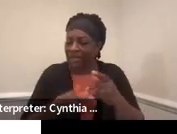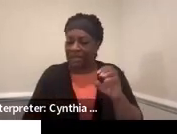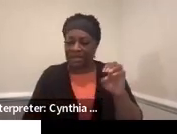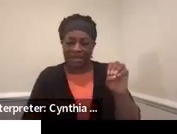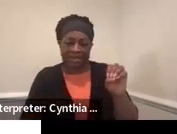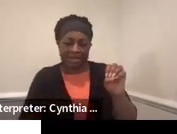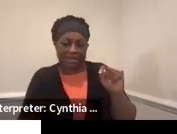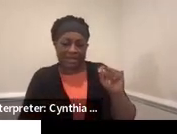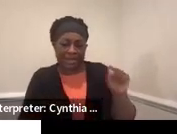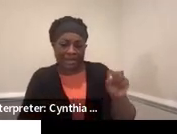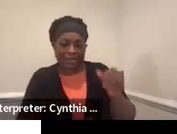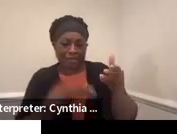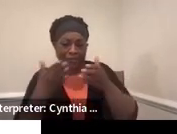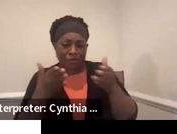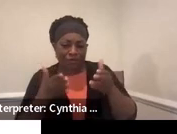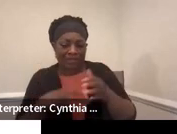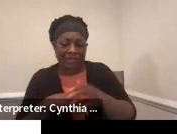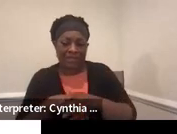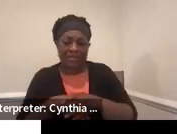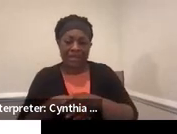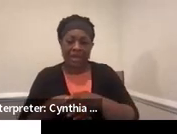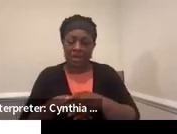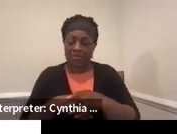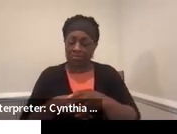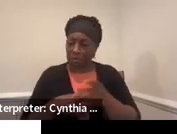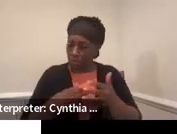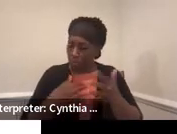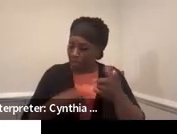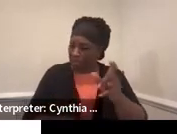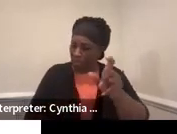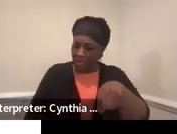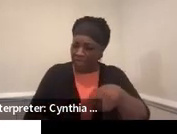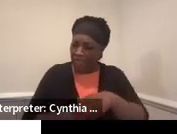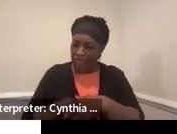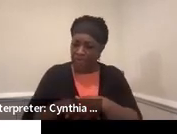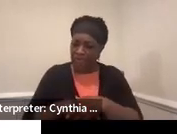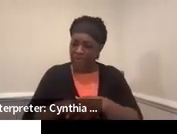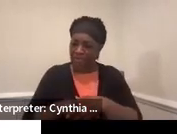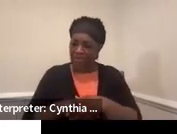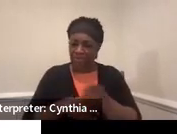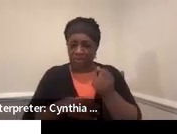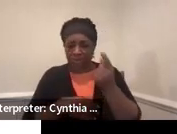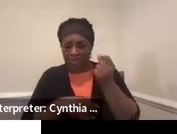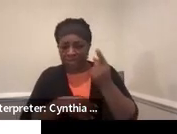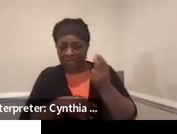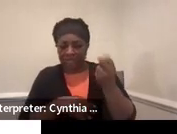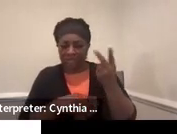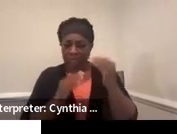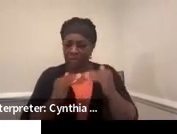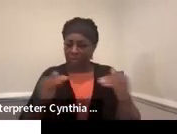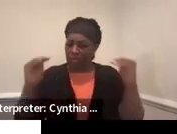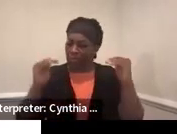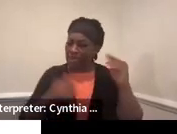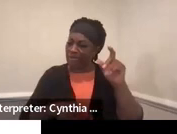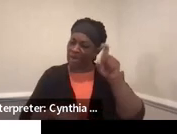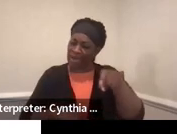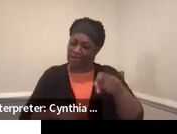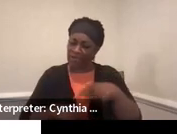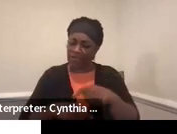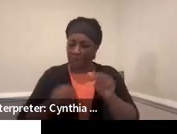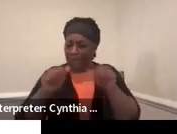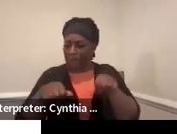services. So we don't have to wait until the 11th and 12th grade to determine eligibility.